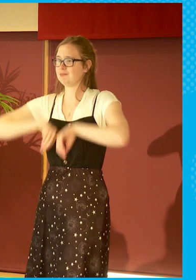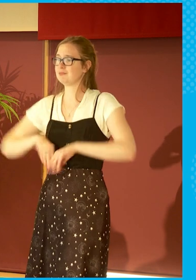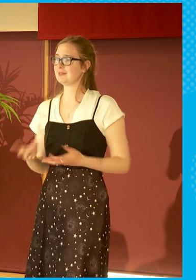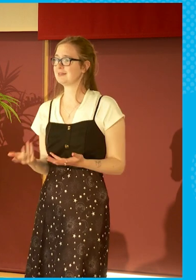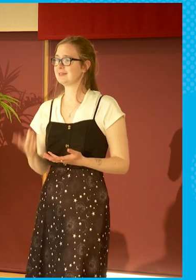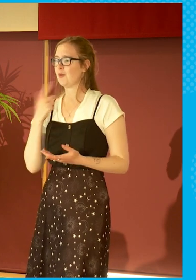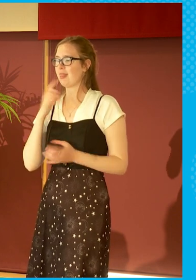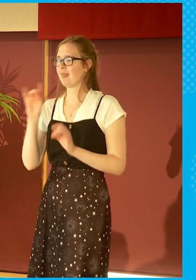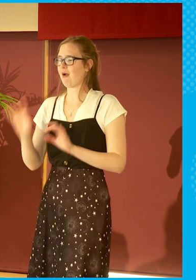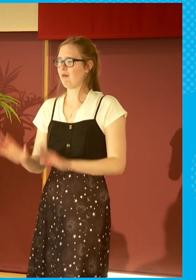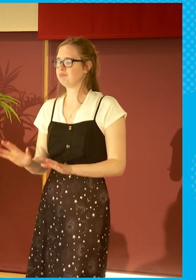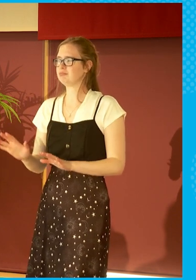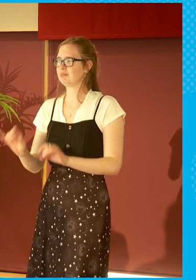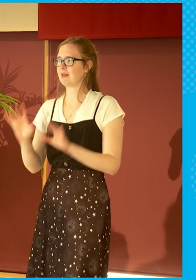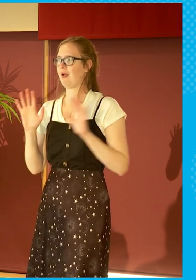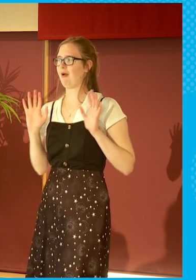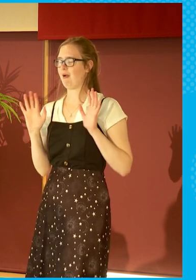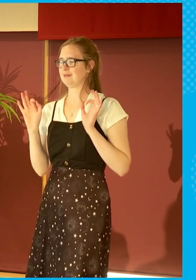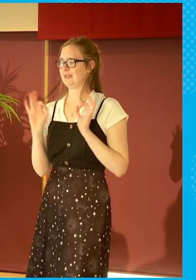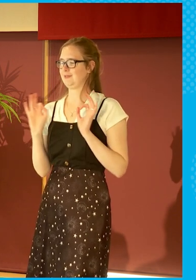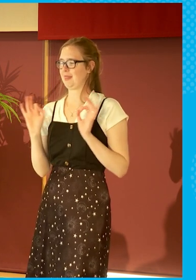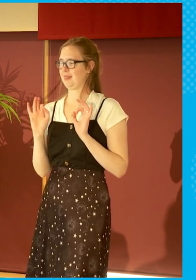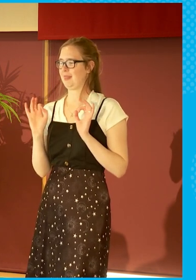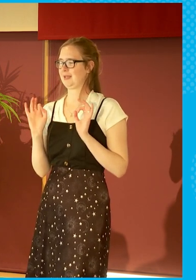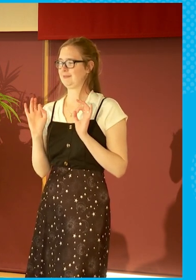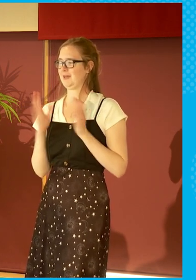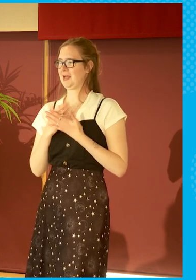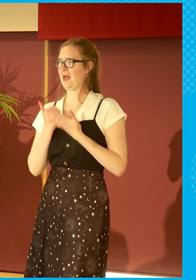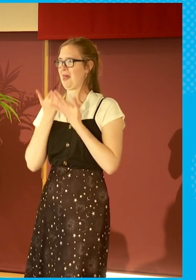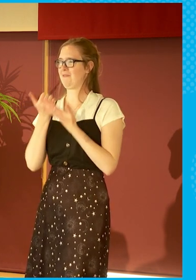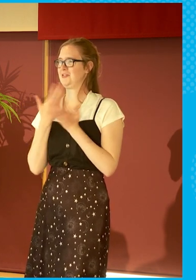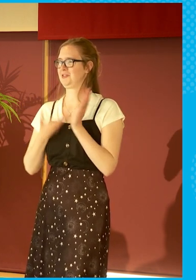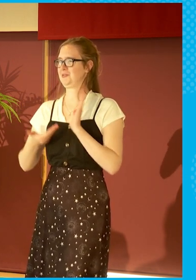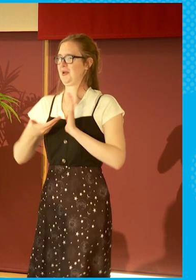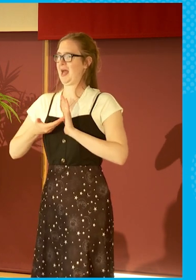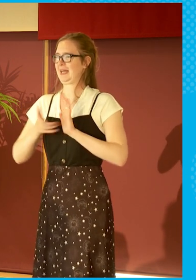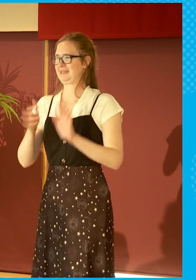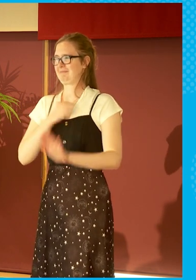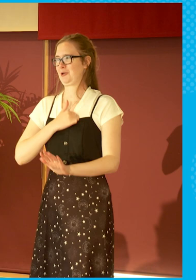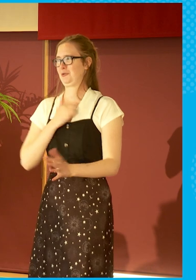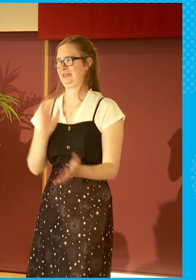leave it on that note, because I have nothing very helpful to say to you, I'm afraid.